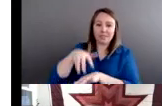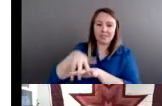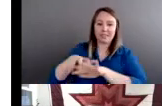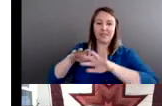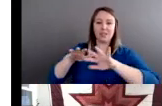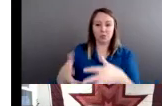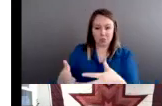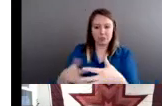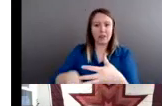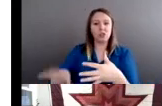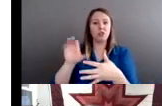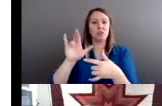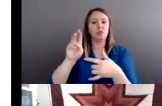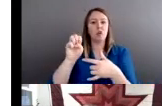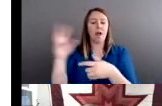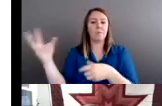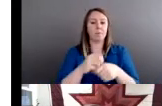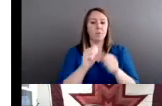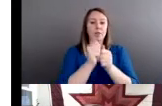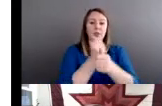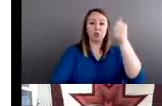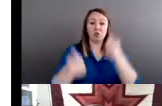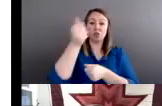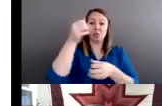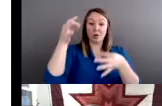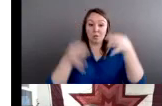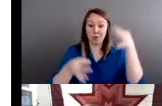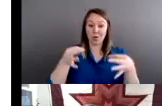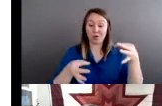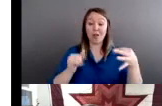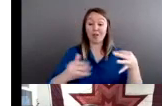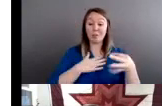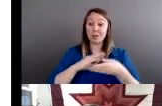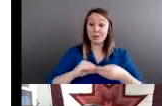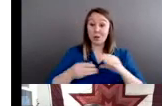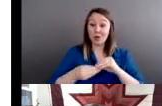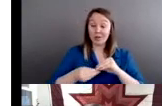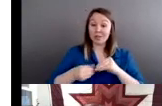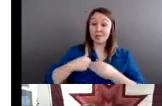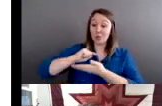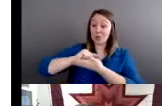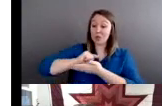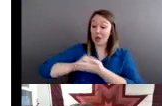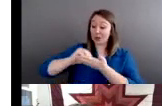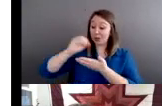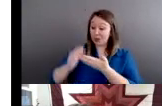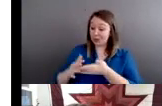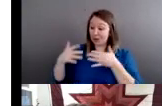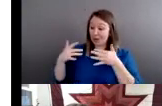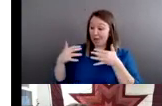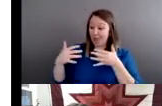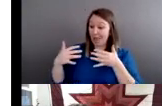So that's my story of going from a law student all the way to